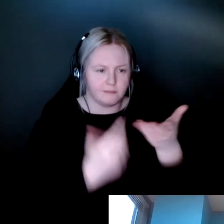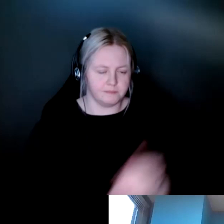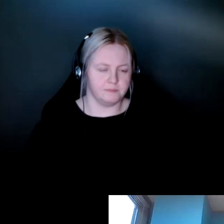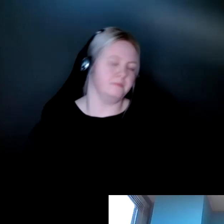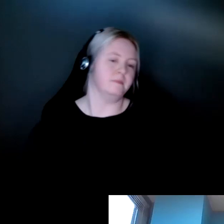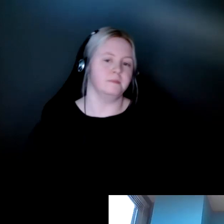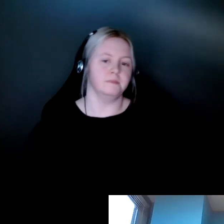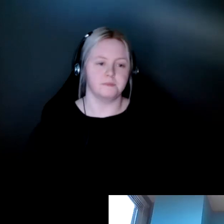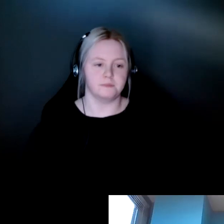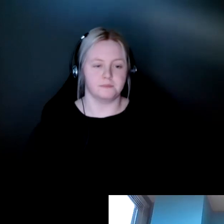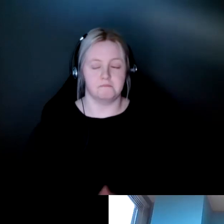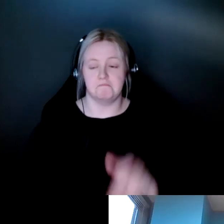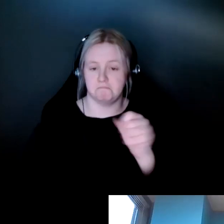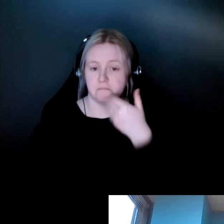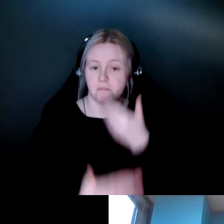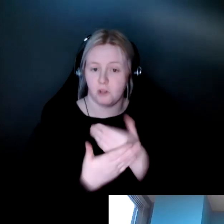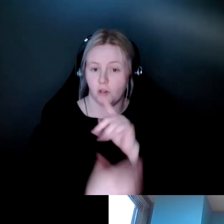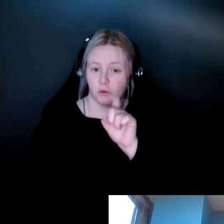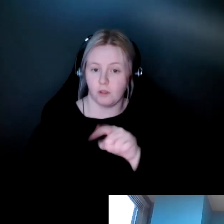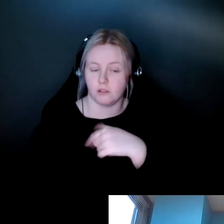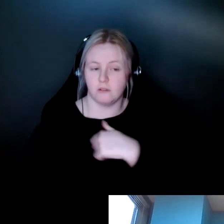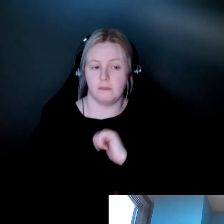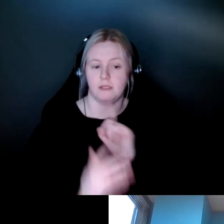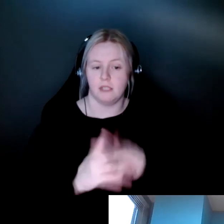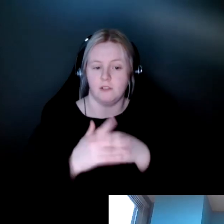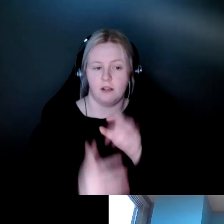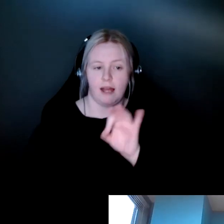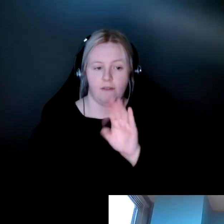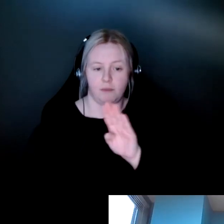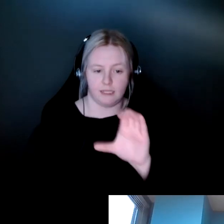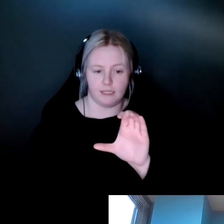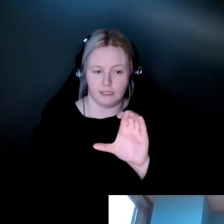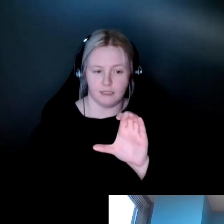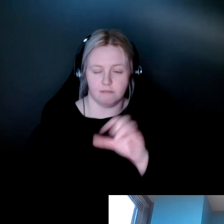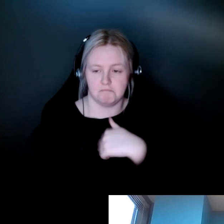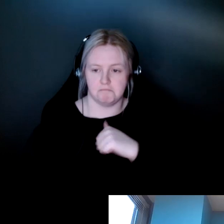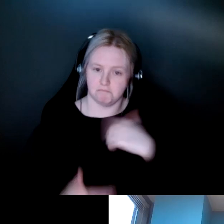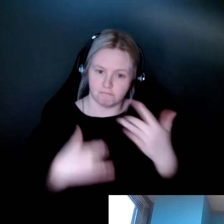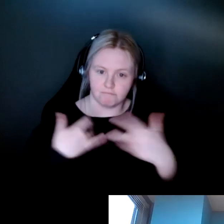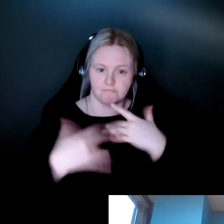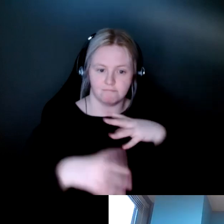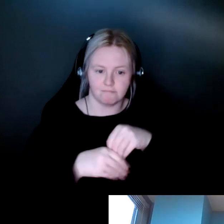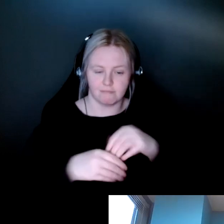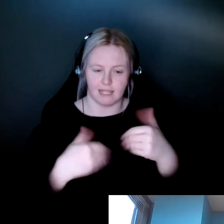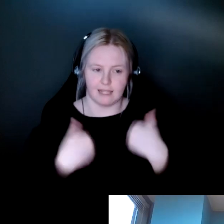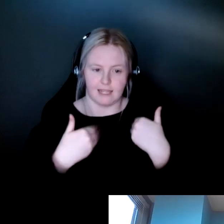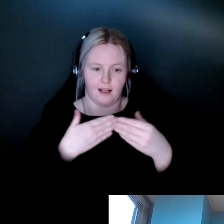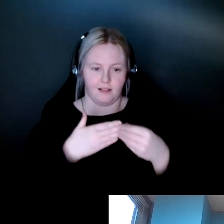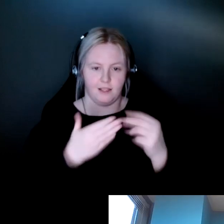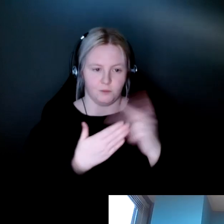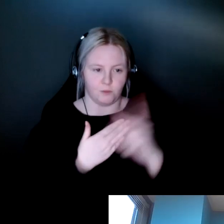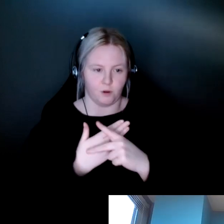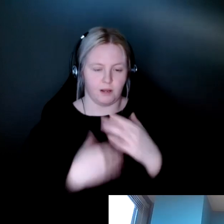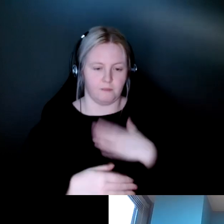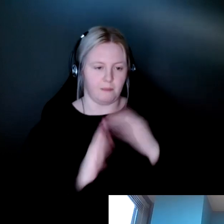absolutely. This is such a question. So when I first started at Fighting Blindness Canada, I was really excited to be involved in the young leaders program. You know, my